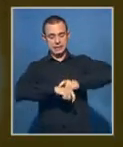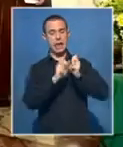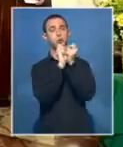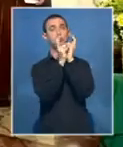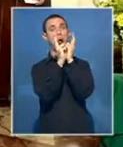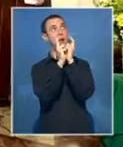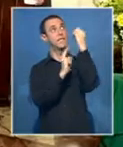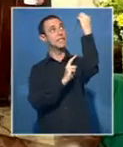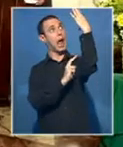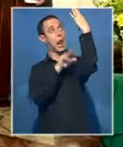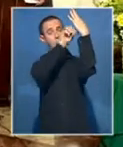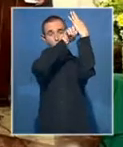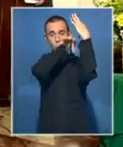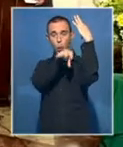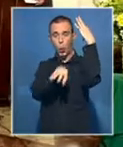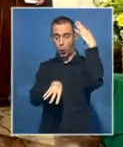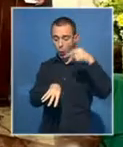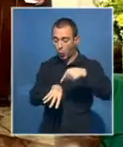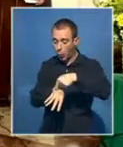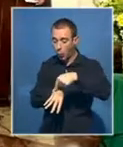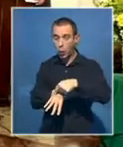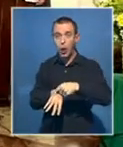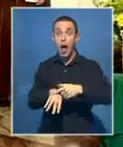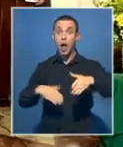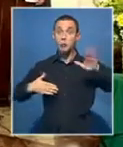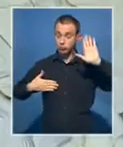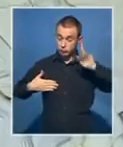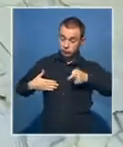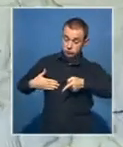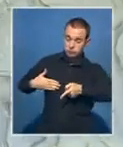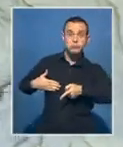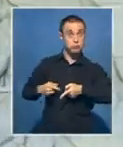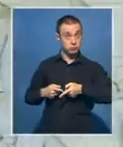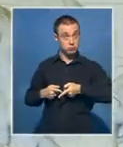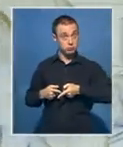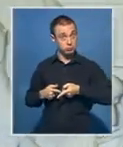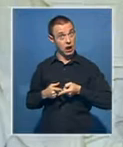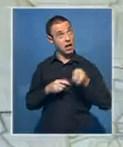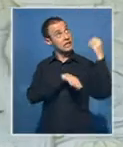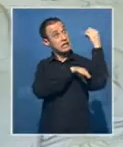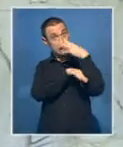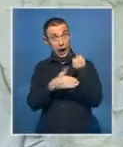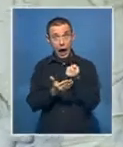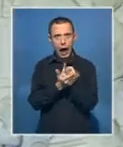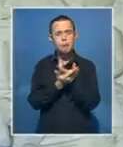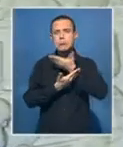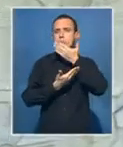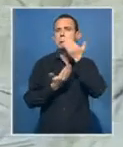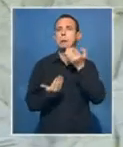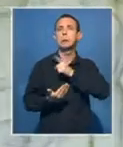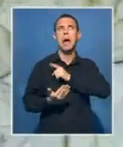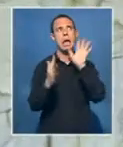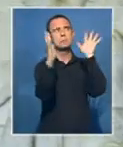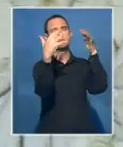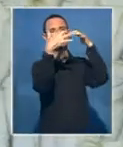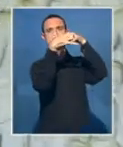highlight the cenotaph. It's said to symbolise God's blessings on the lives and endeavours of the Fuertrekkers. Pre